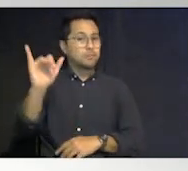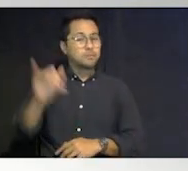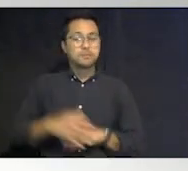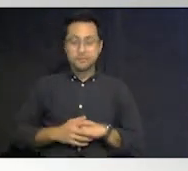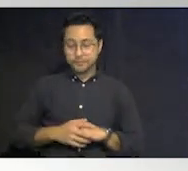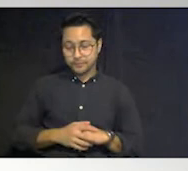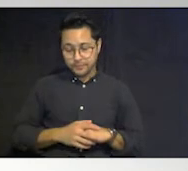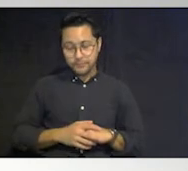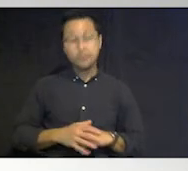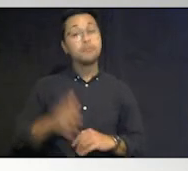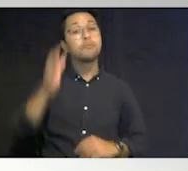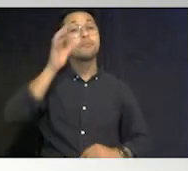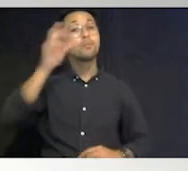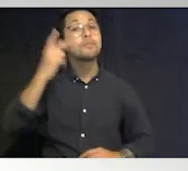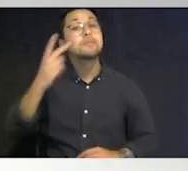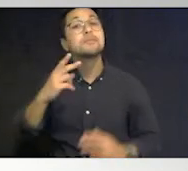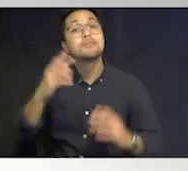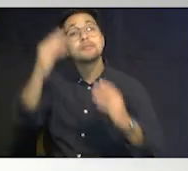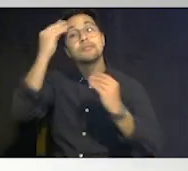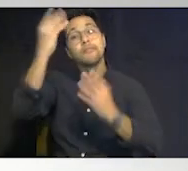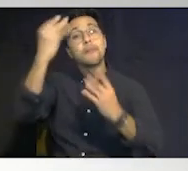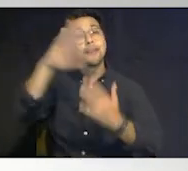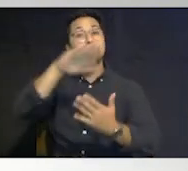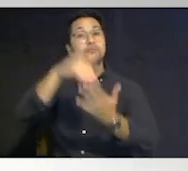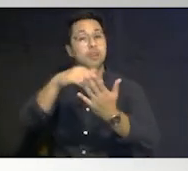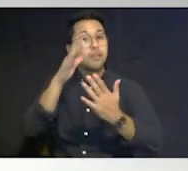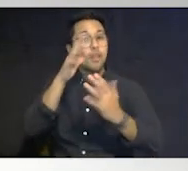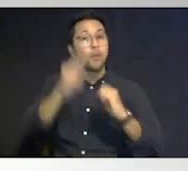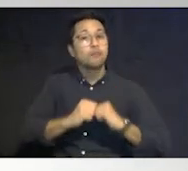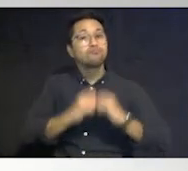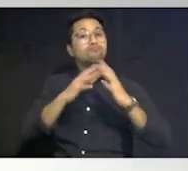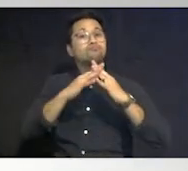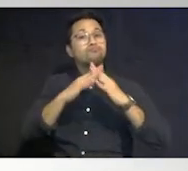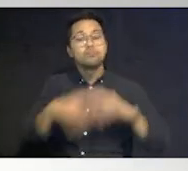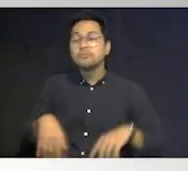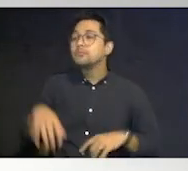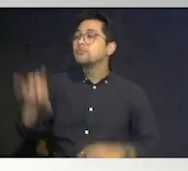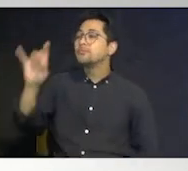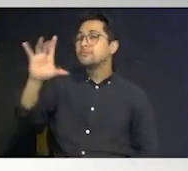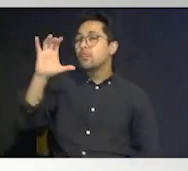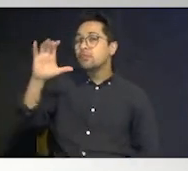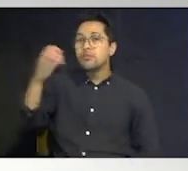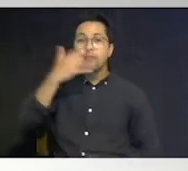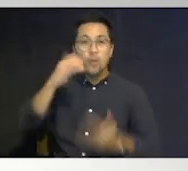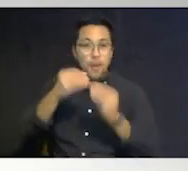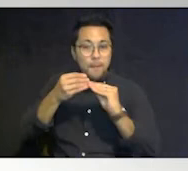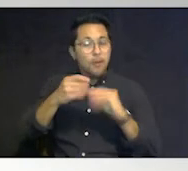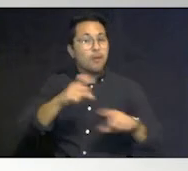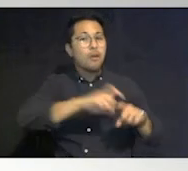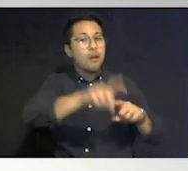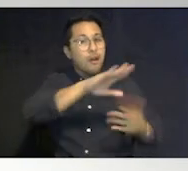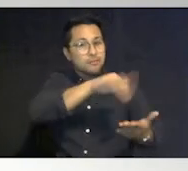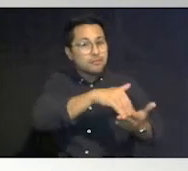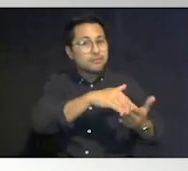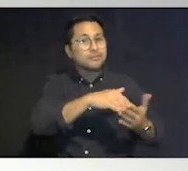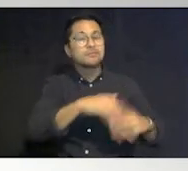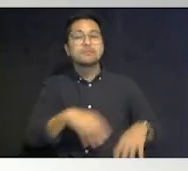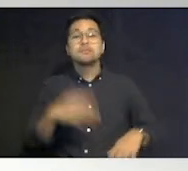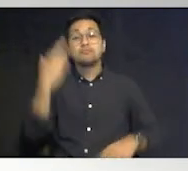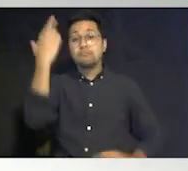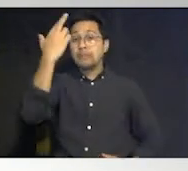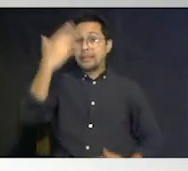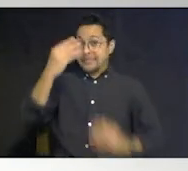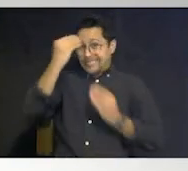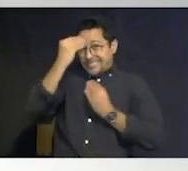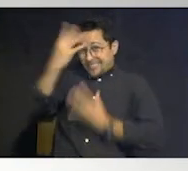you'll see information centers um pop up you know 800 numbers call centers because information is